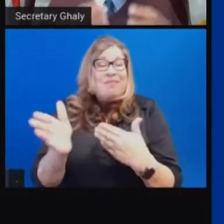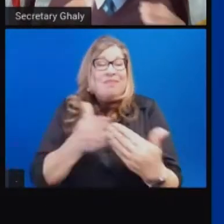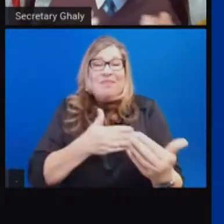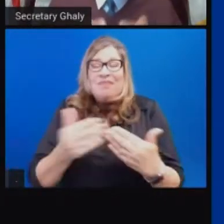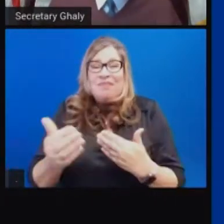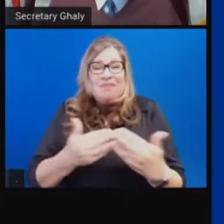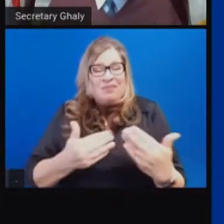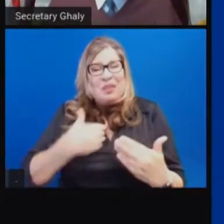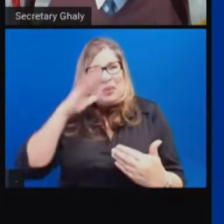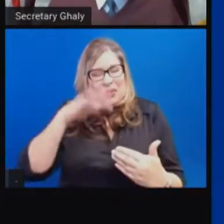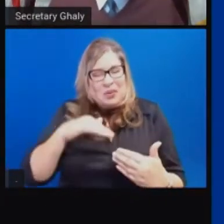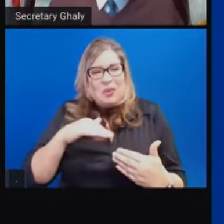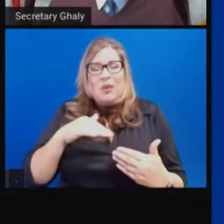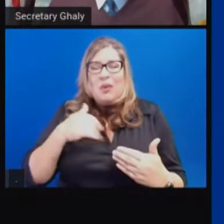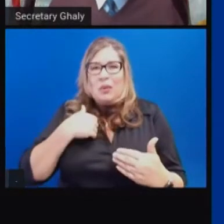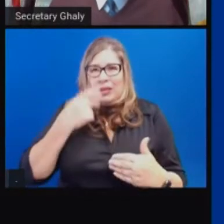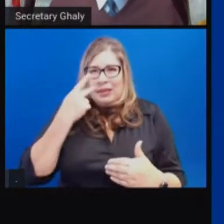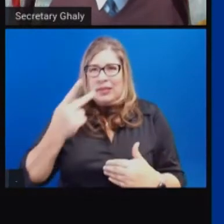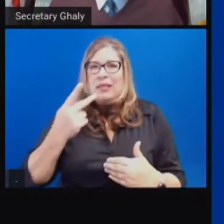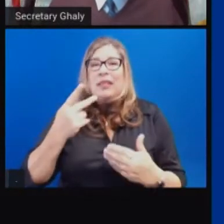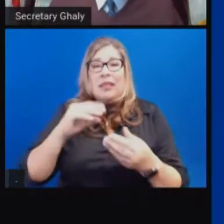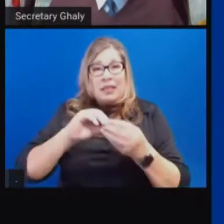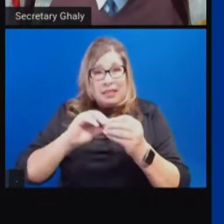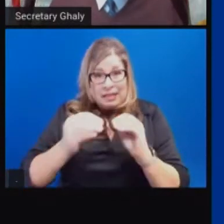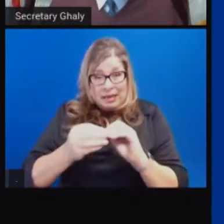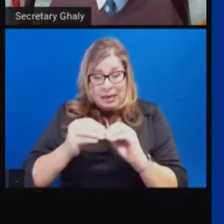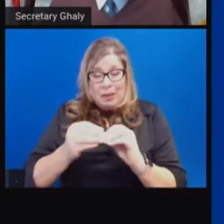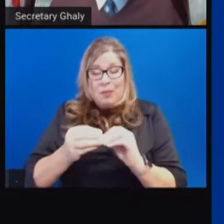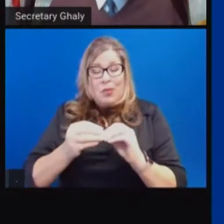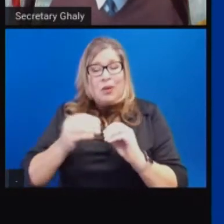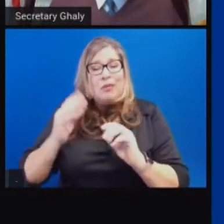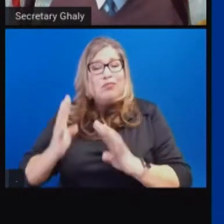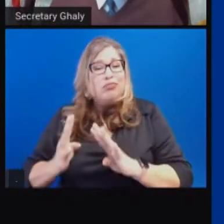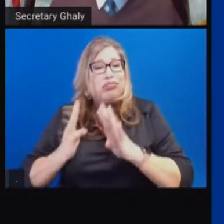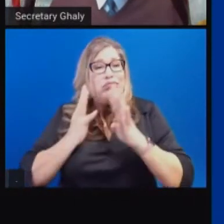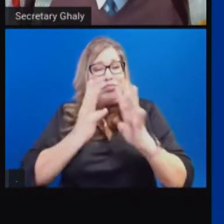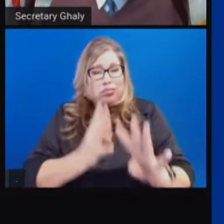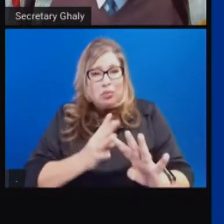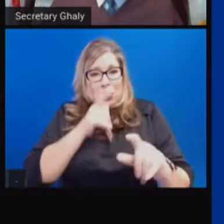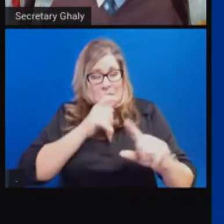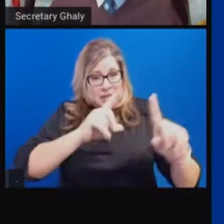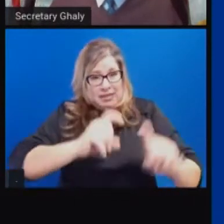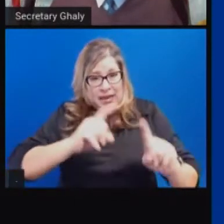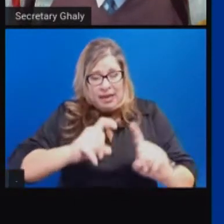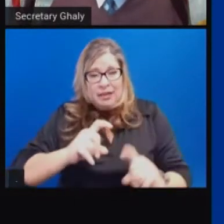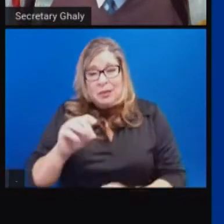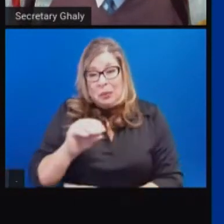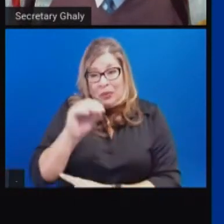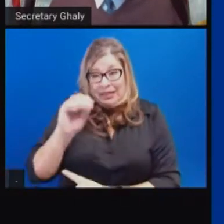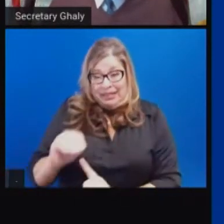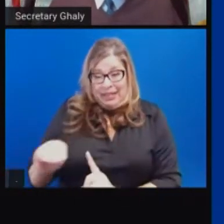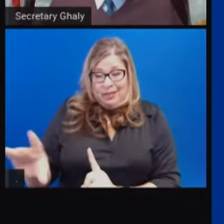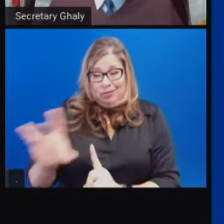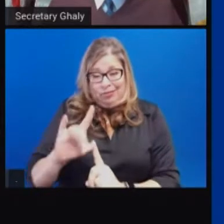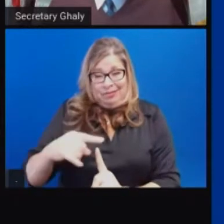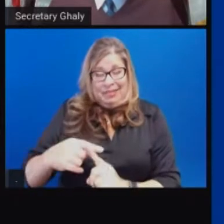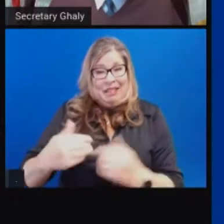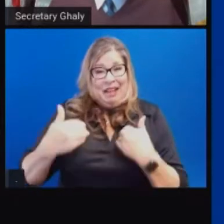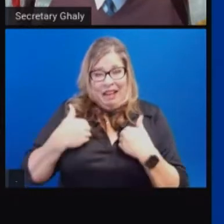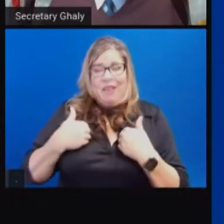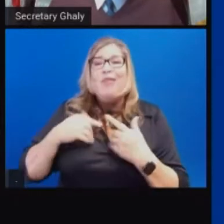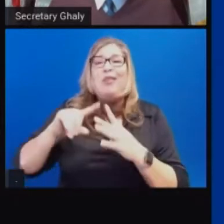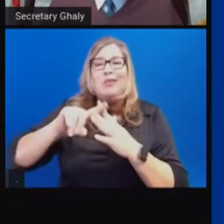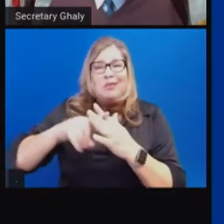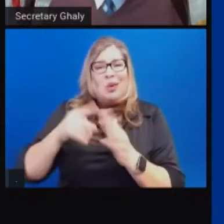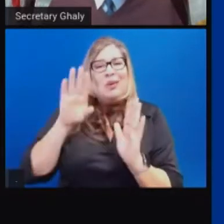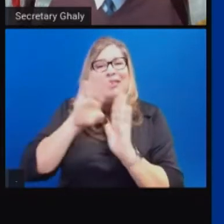uncertainty, we see this stable positivity rate coming down. And looking at it over two weeks, nearly a third